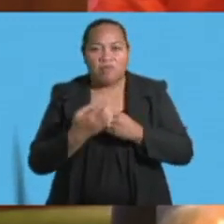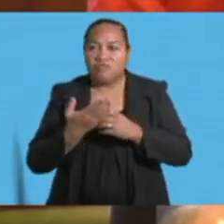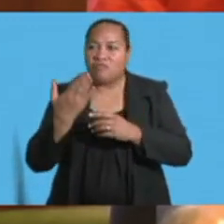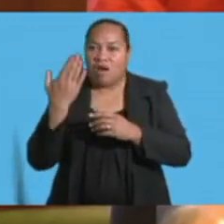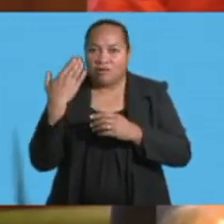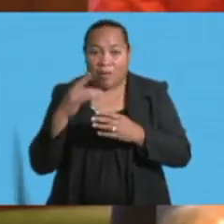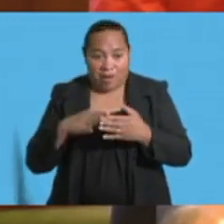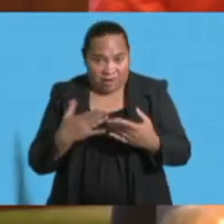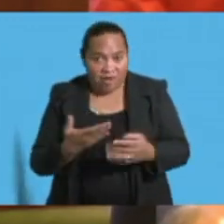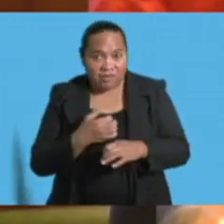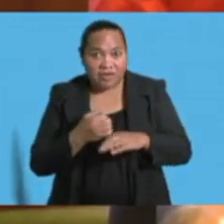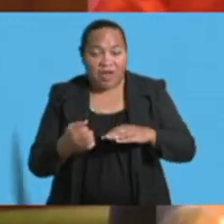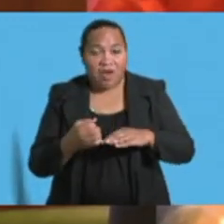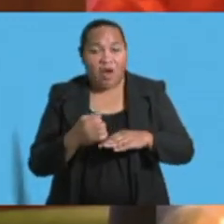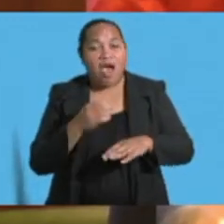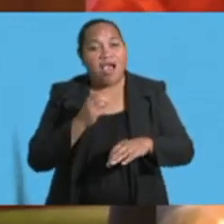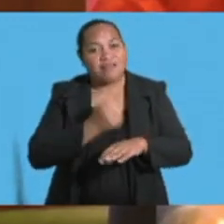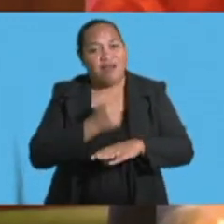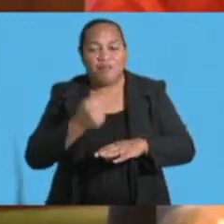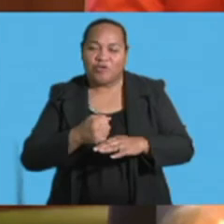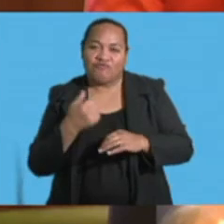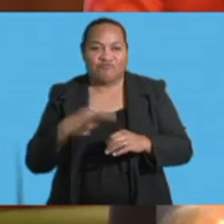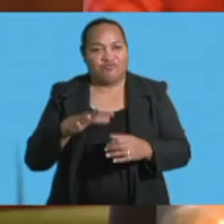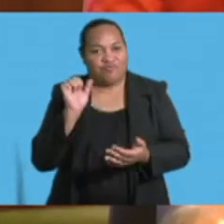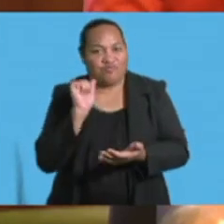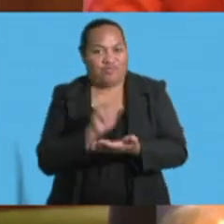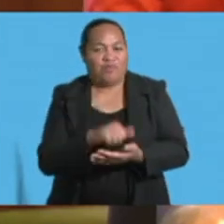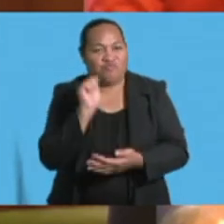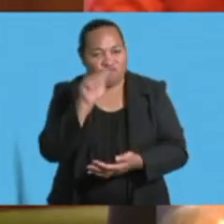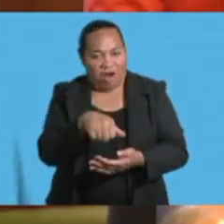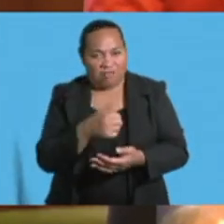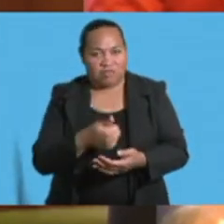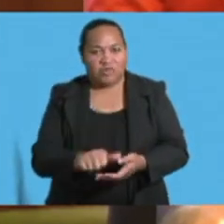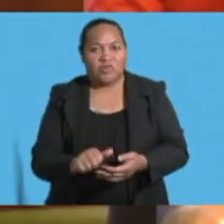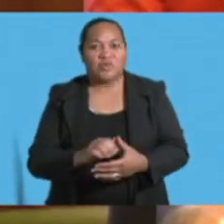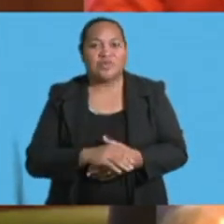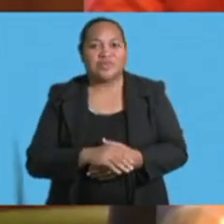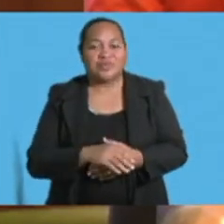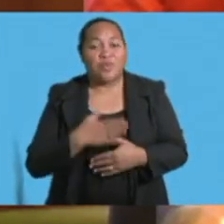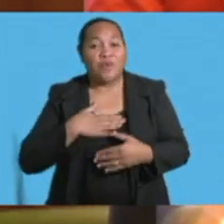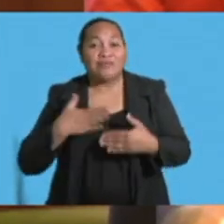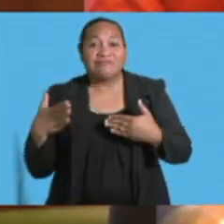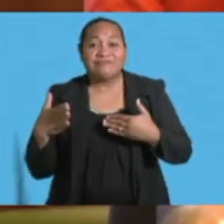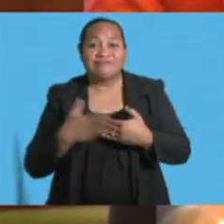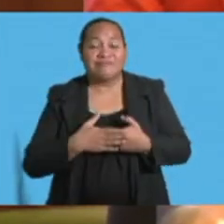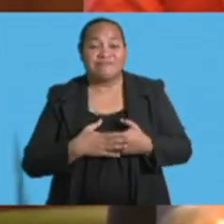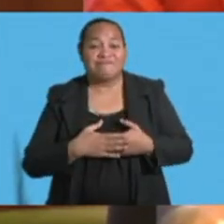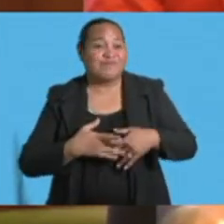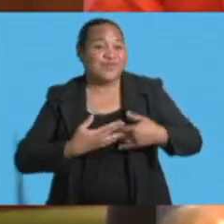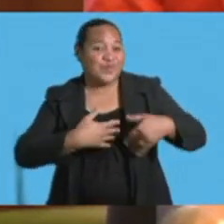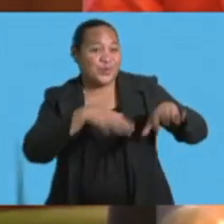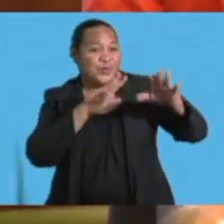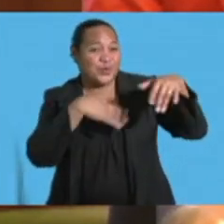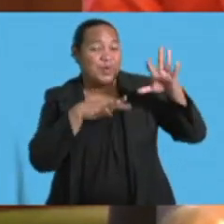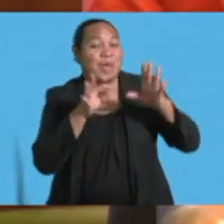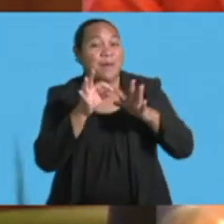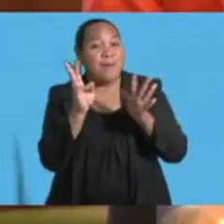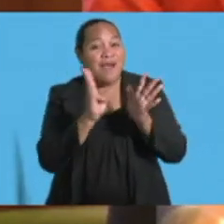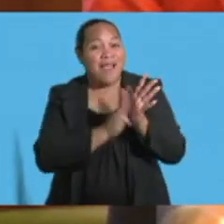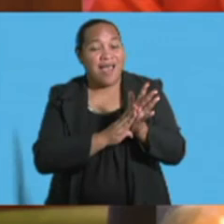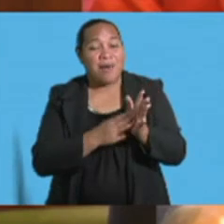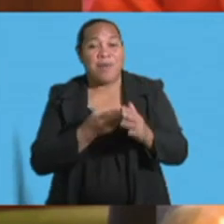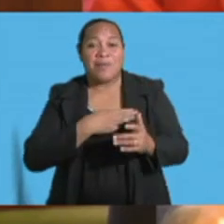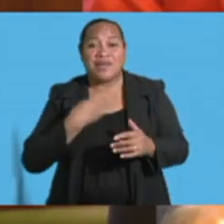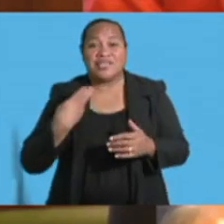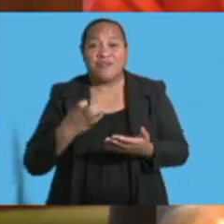government, Madam Speaker, has corrected that. In closing, I would like to commend our Prime Minister and our Minister for Economy and his team